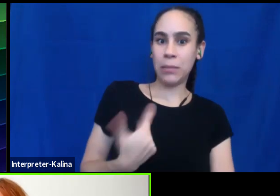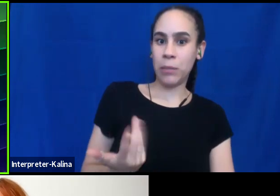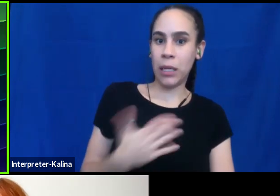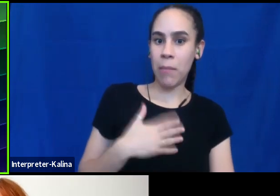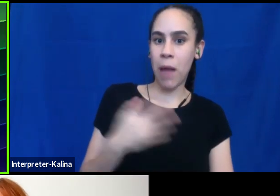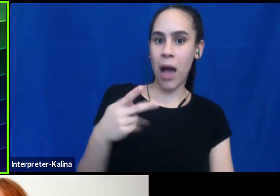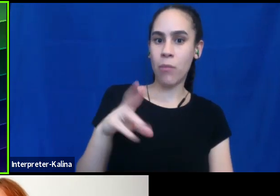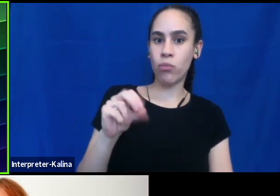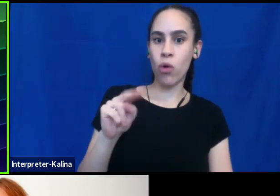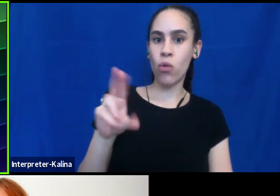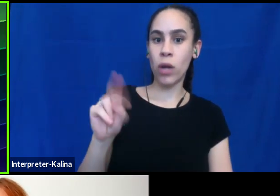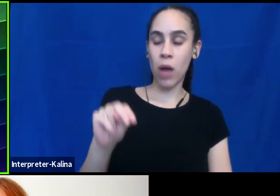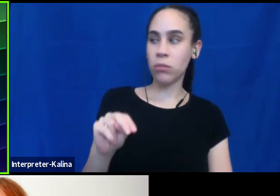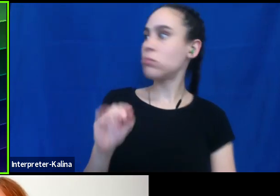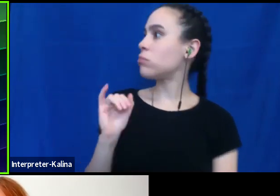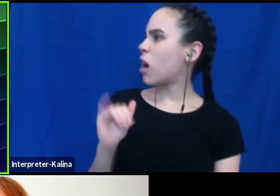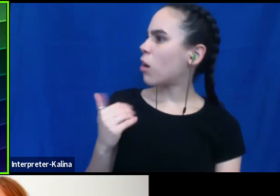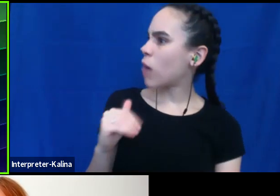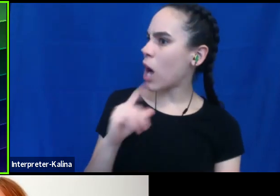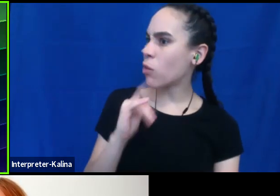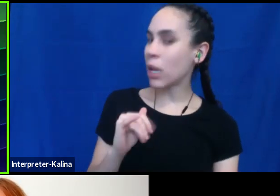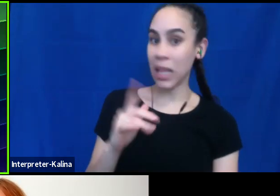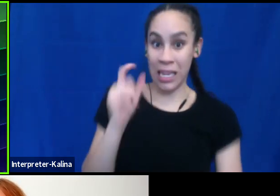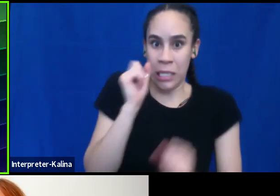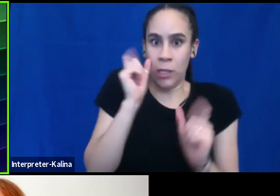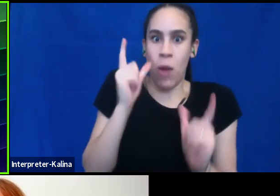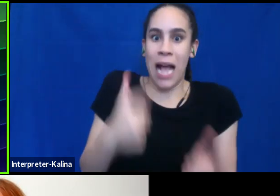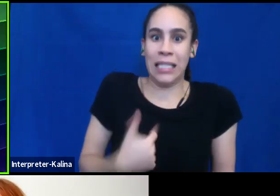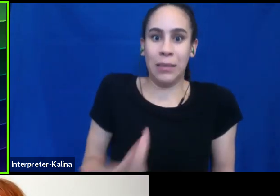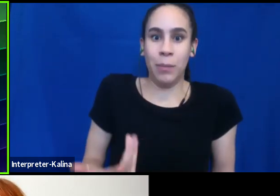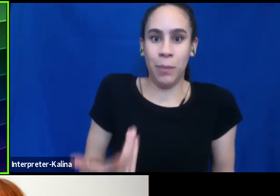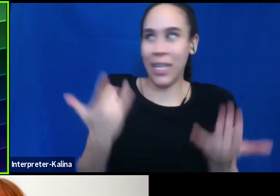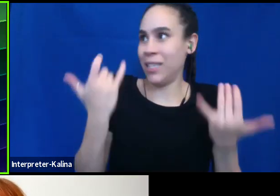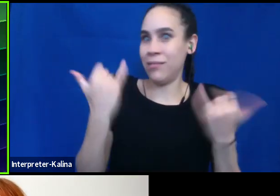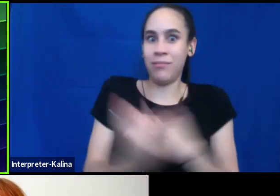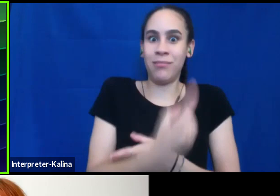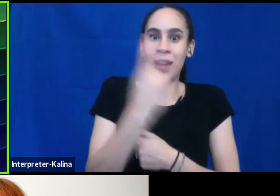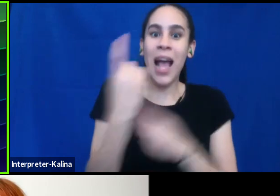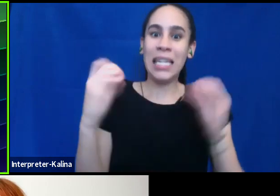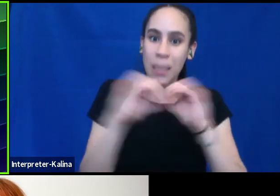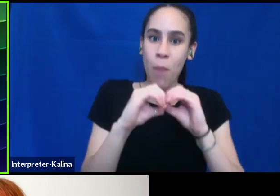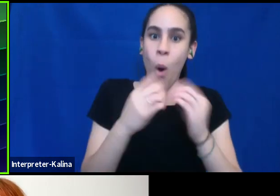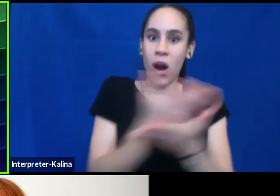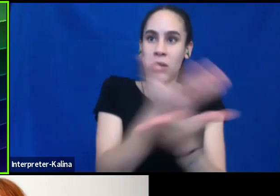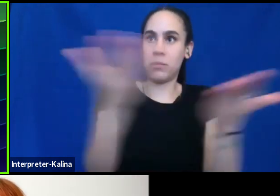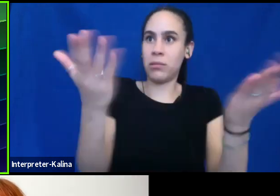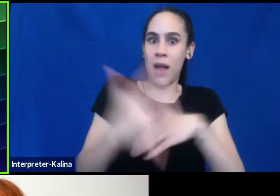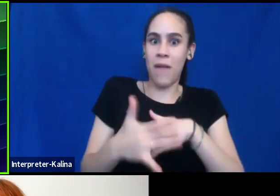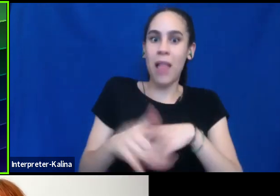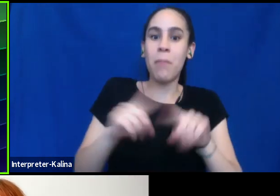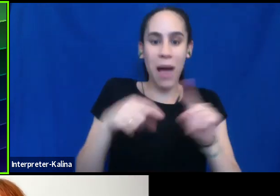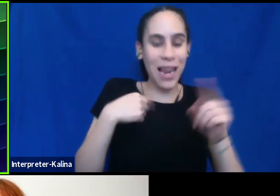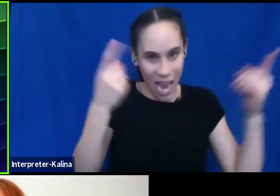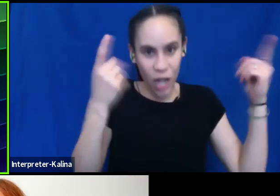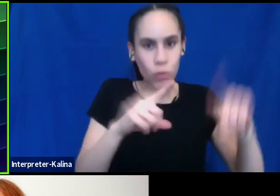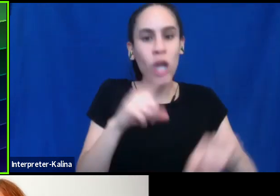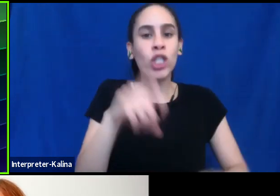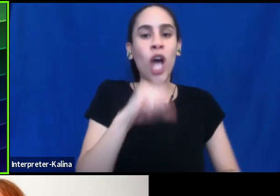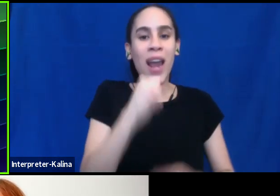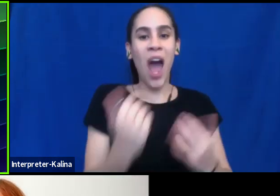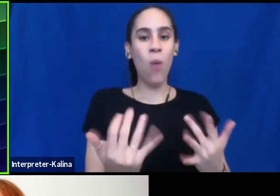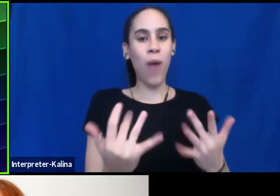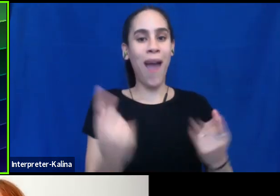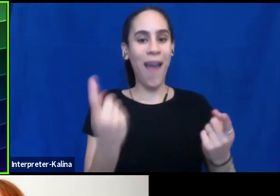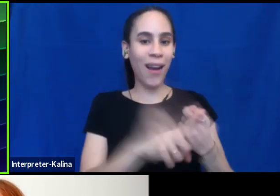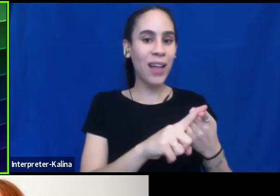Oh, wow. Okay. Really? Well, that surprises me in this day and age. I feel like it's a lot more out there, but I absolutely agree. I don't think we should wait until we sort of,